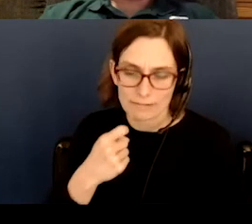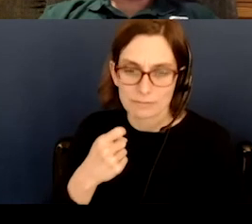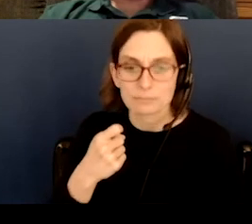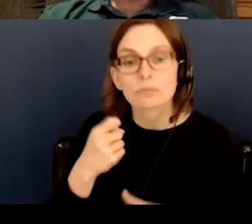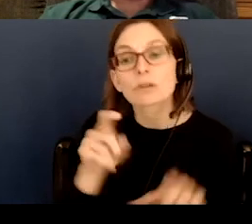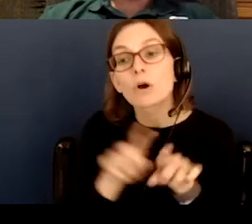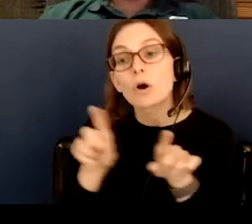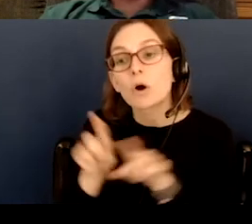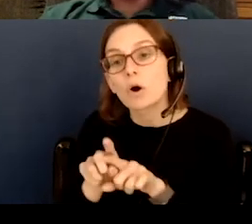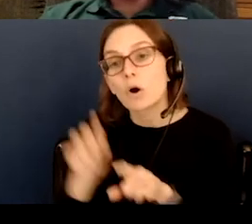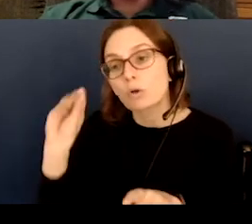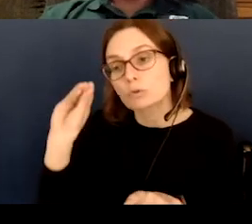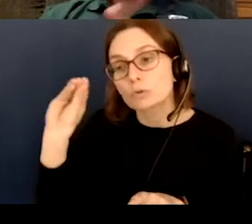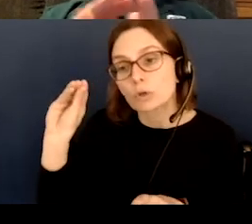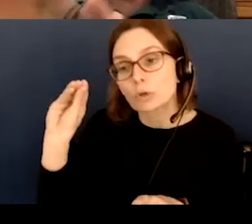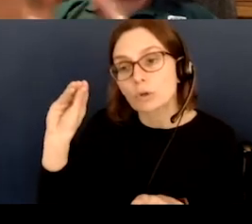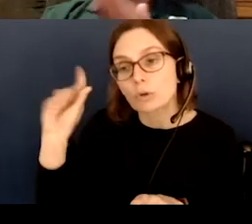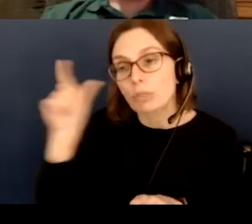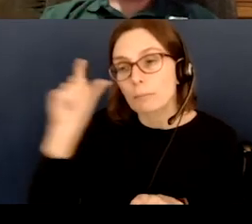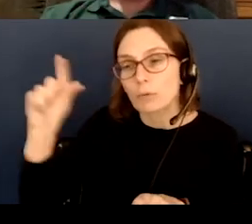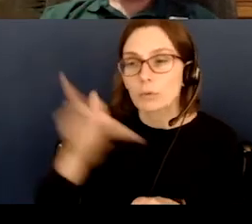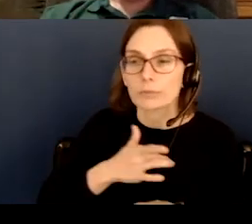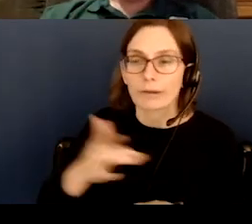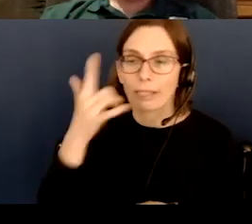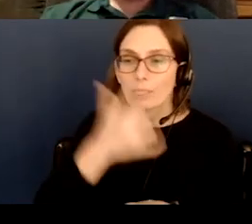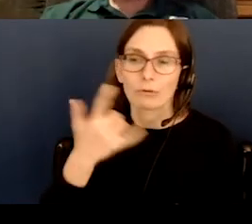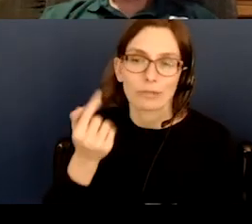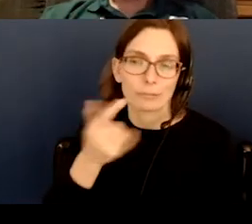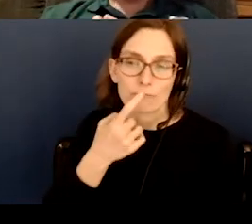a very red color during eclipses. That's a whole different phenomenon.